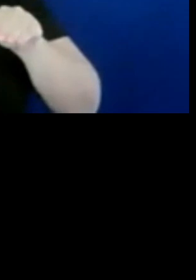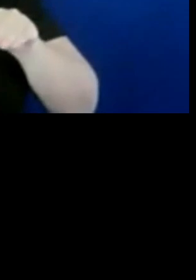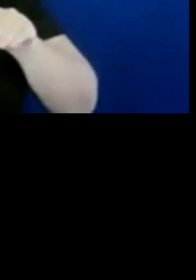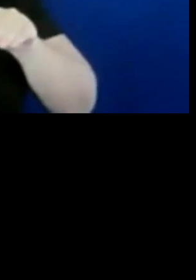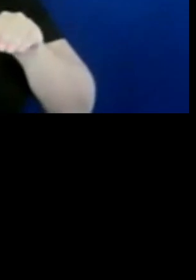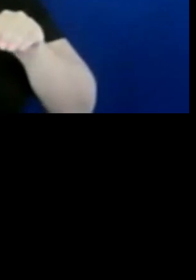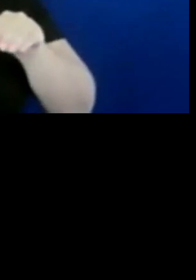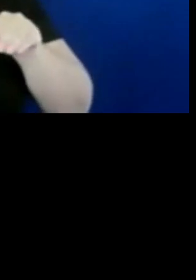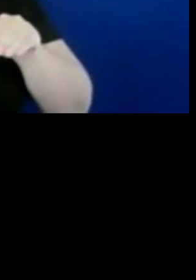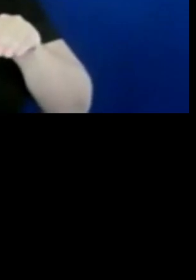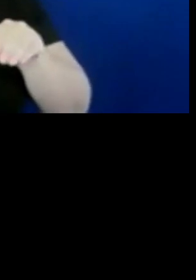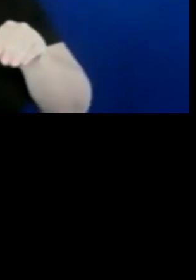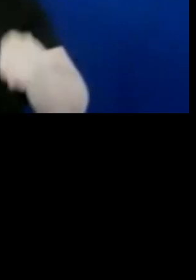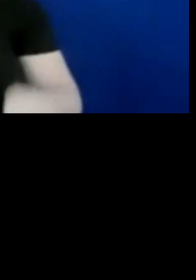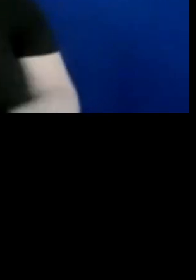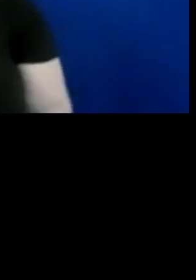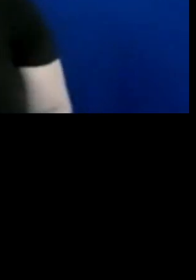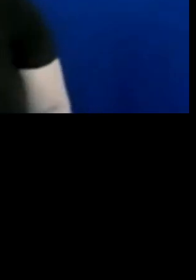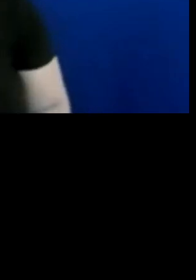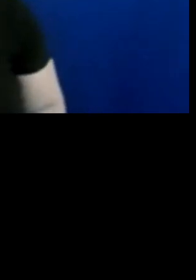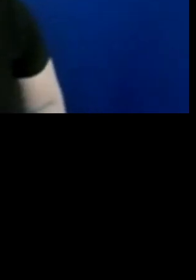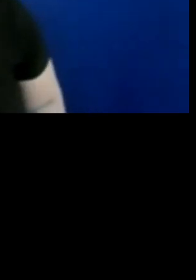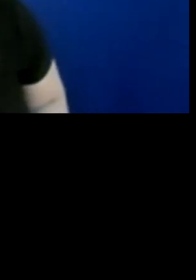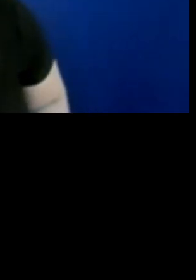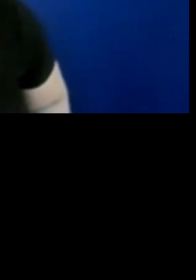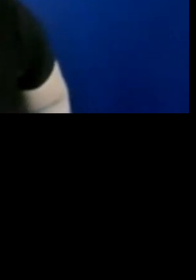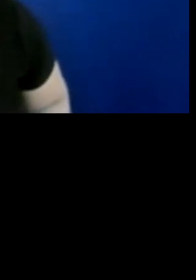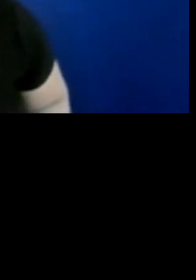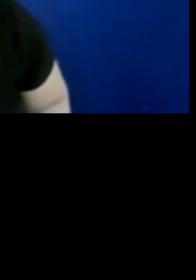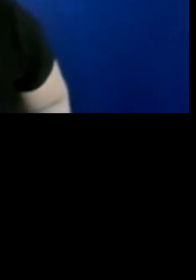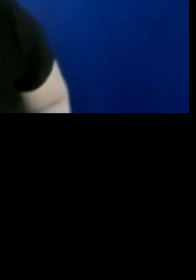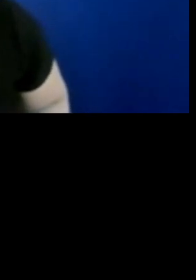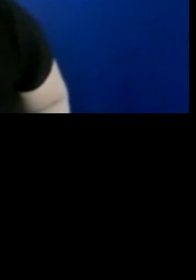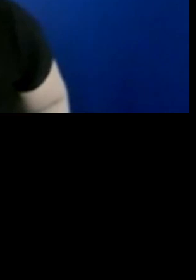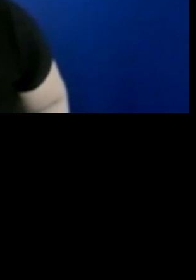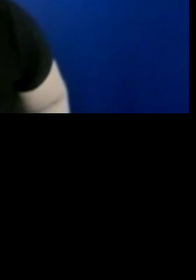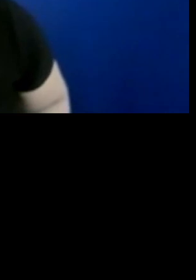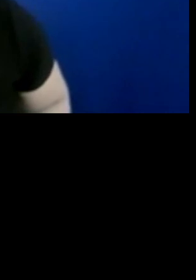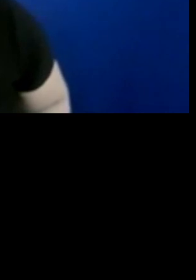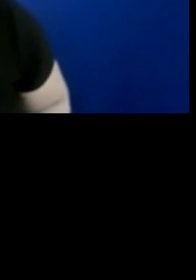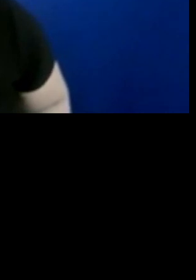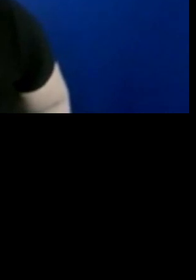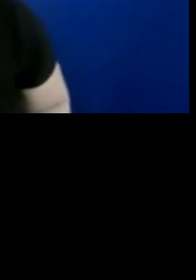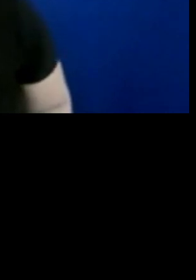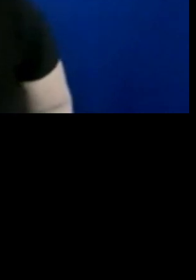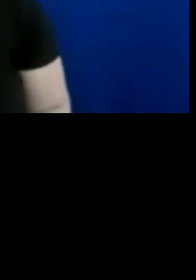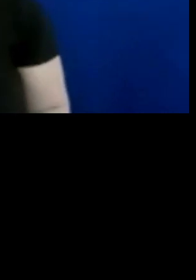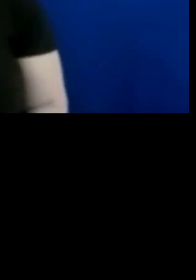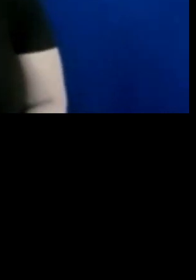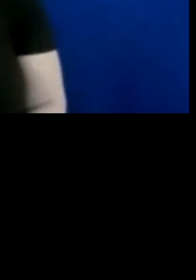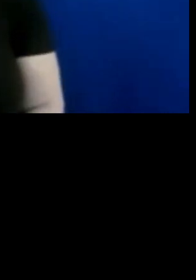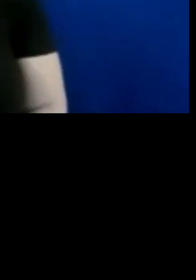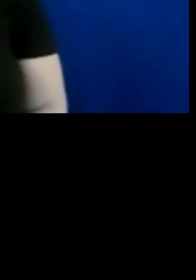So I will give the first word to Sarah Woodin, presenting the report from the UK,